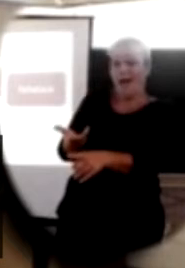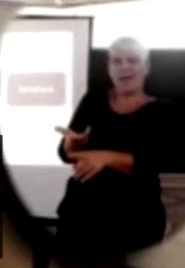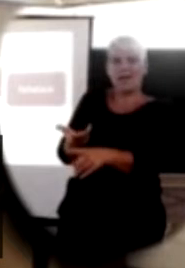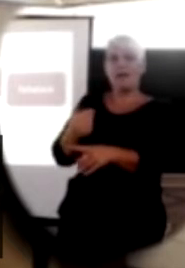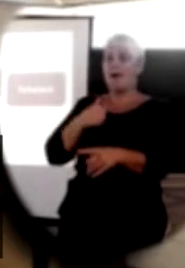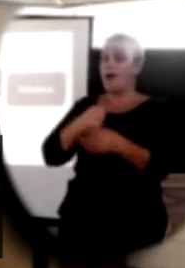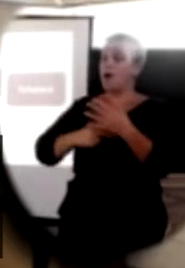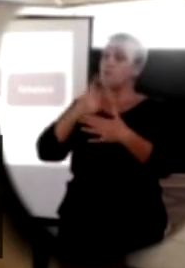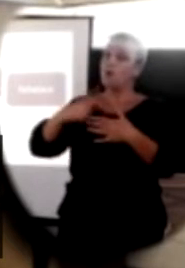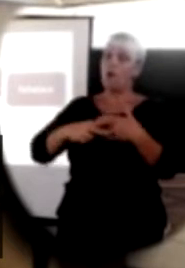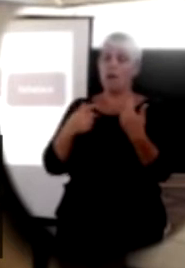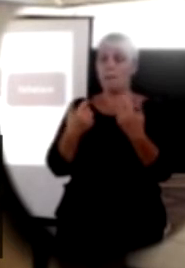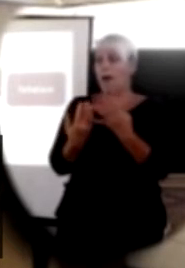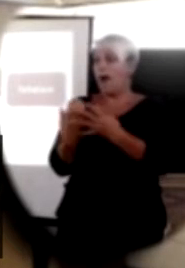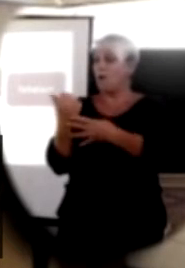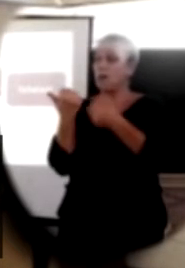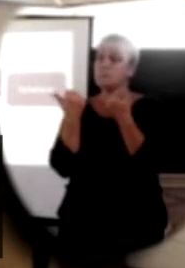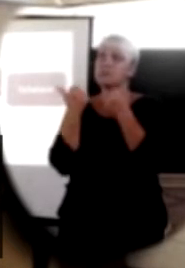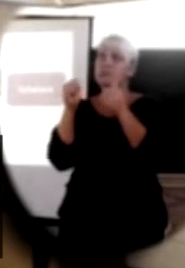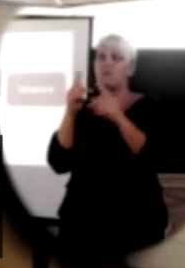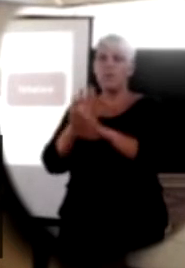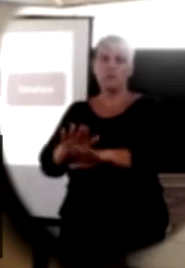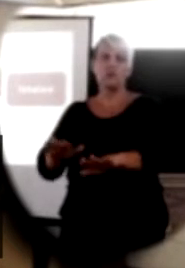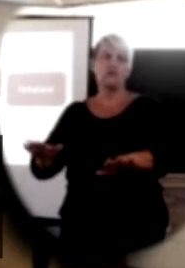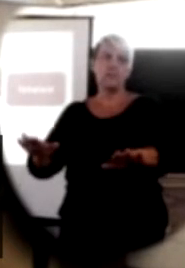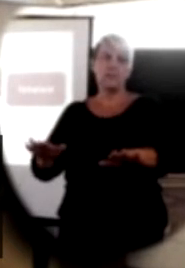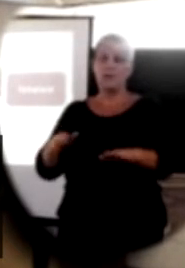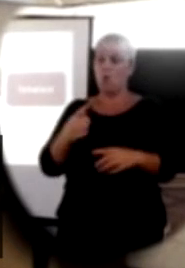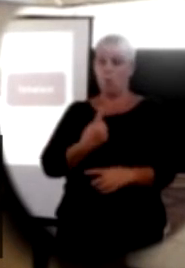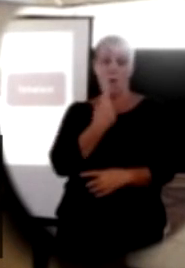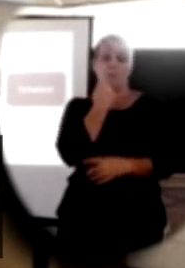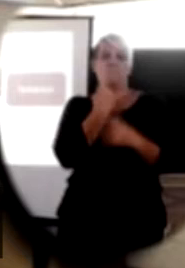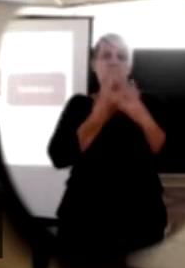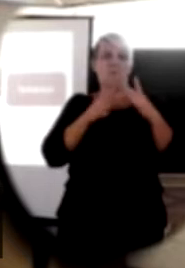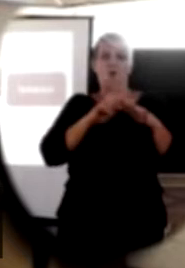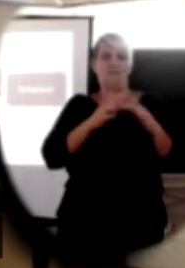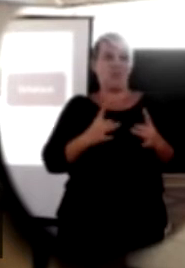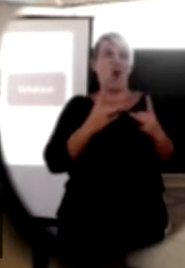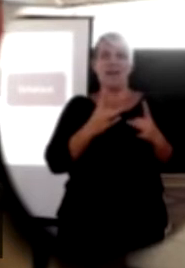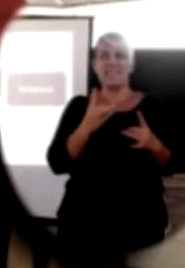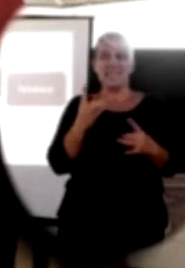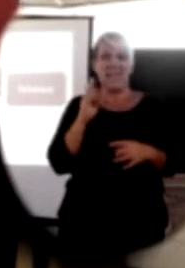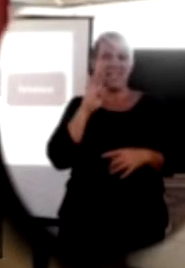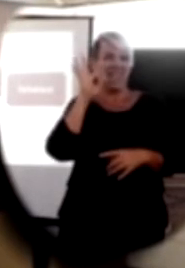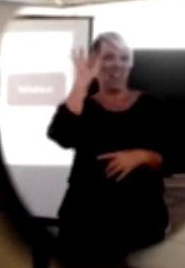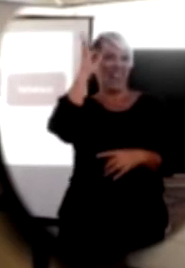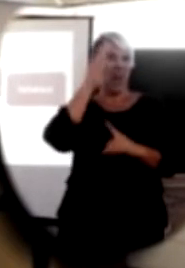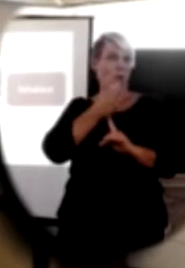has some remarkable outcomes for our children. And I believe it's the only one of its kind. Okay, getting blinded up.